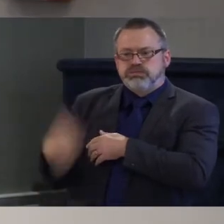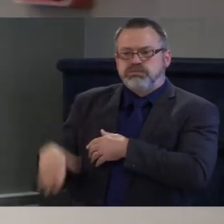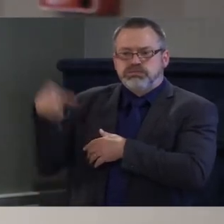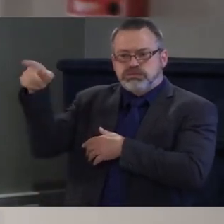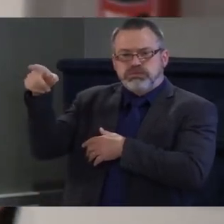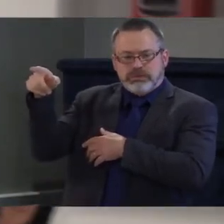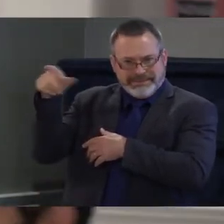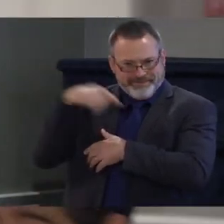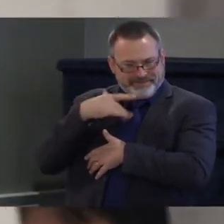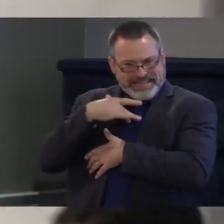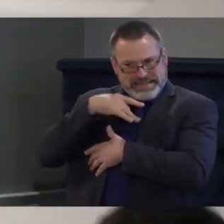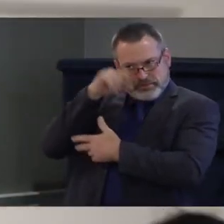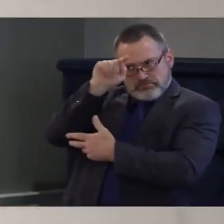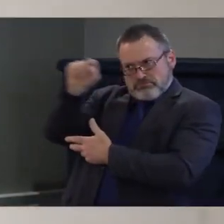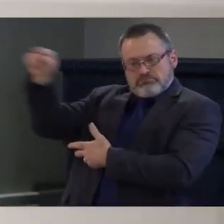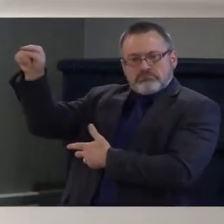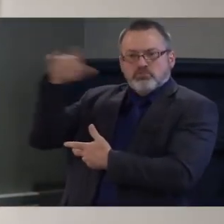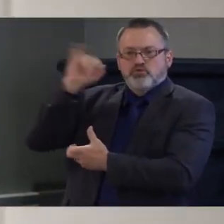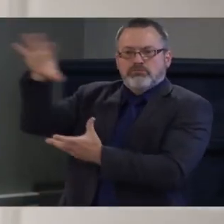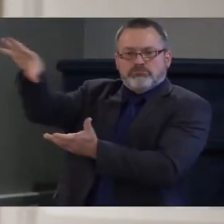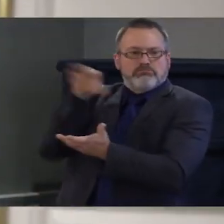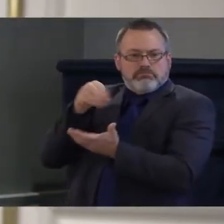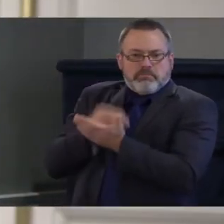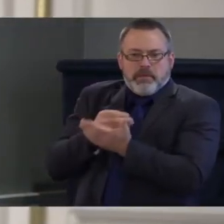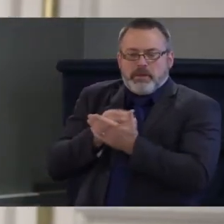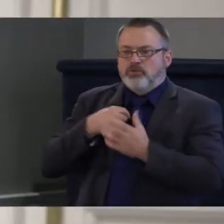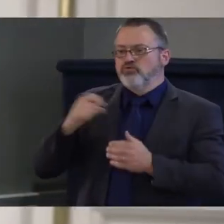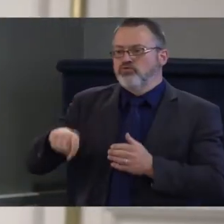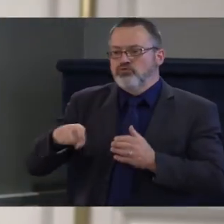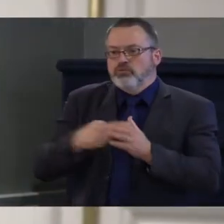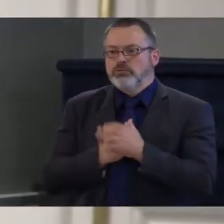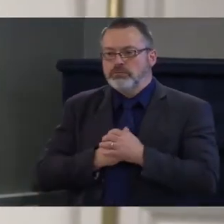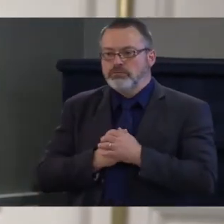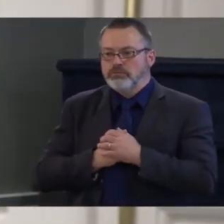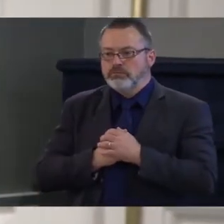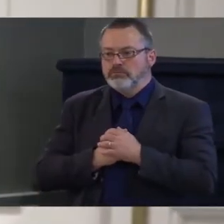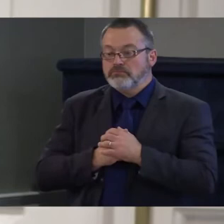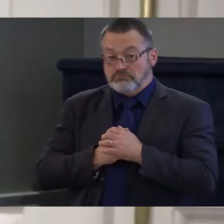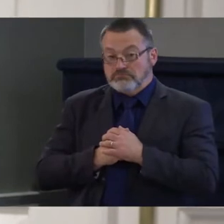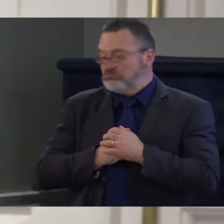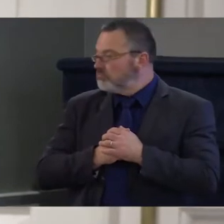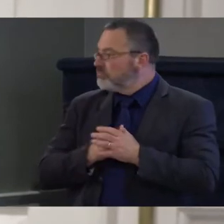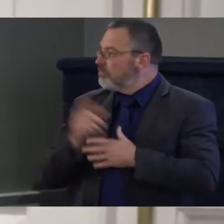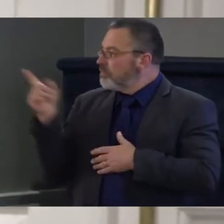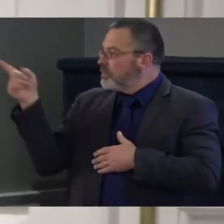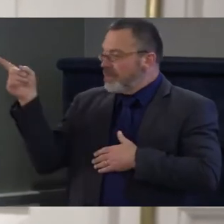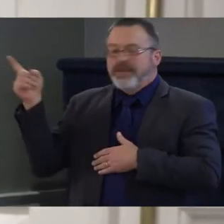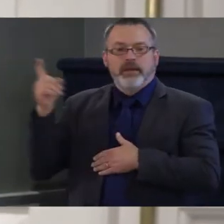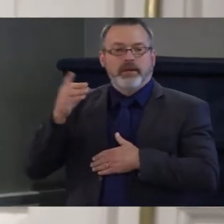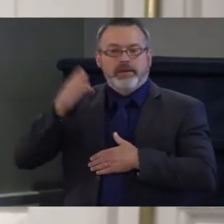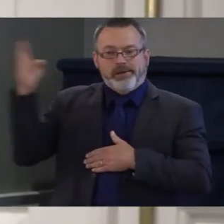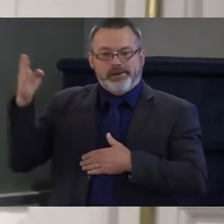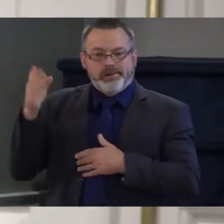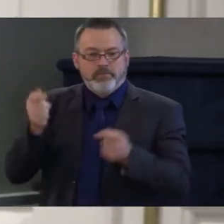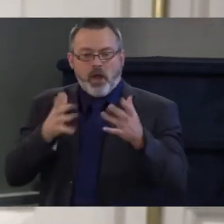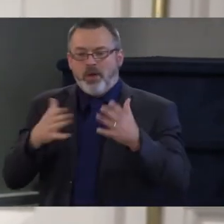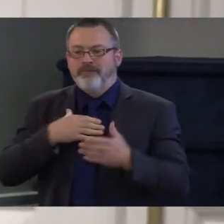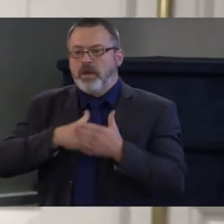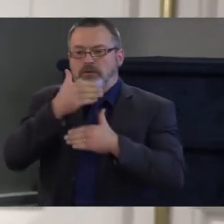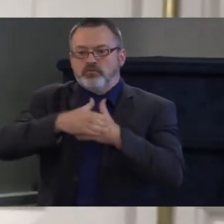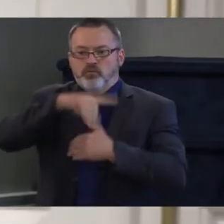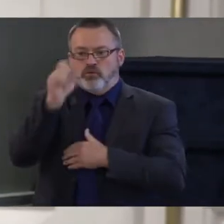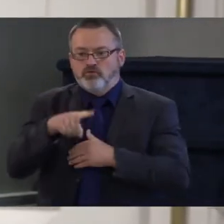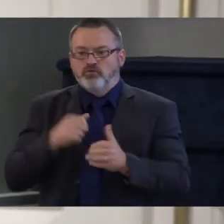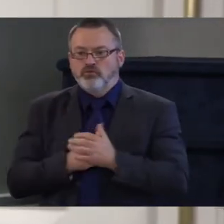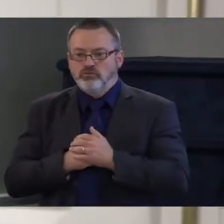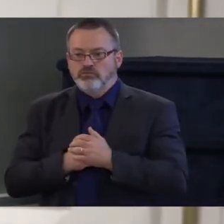Next question and we'll start with Erica Reddick this time. What specific initiatives would you pursue in Congress